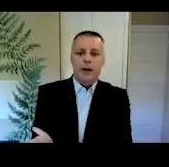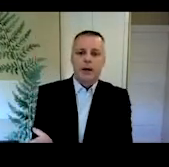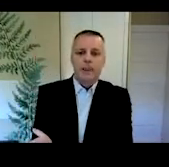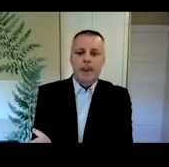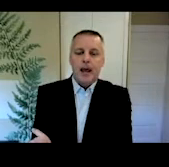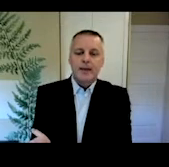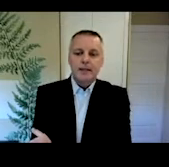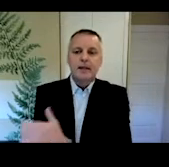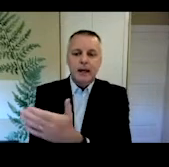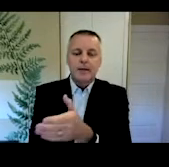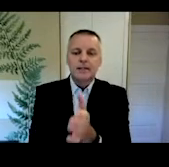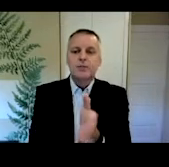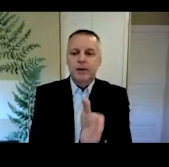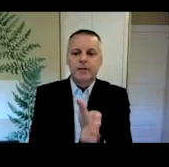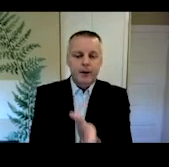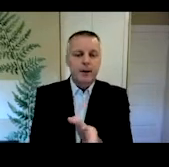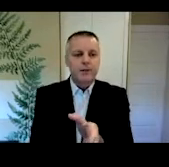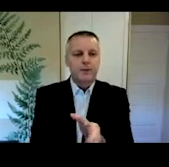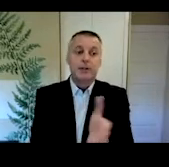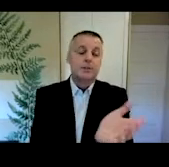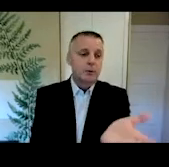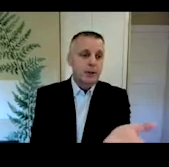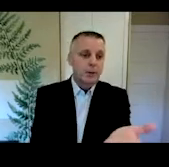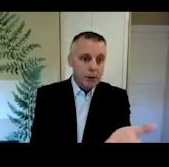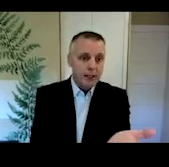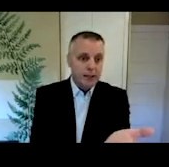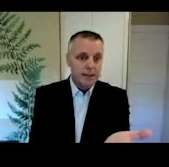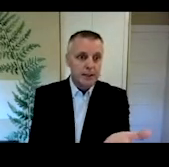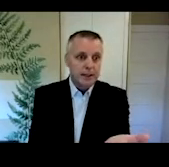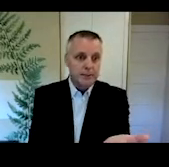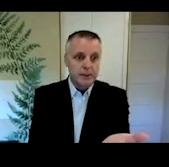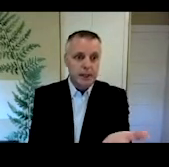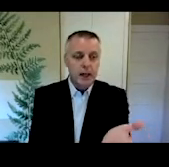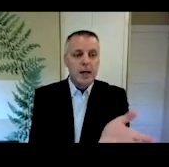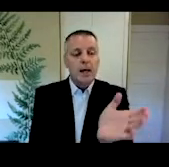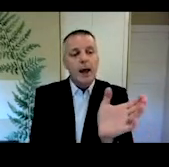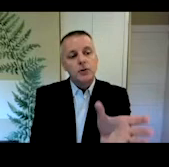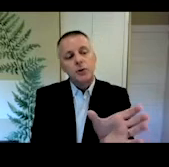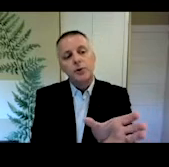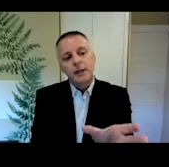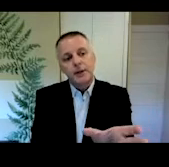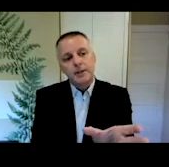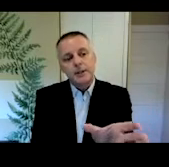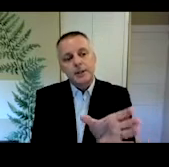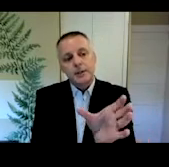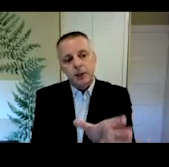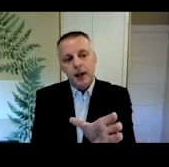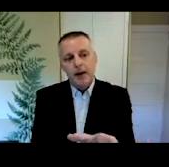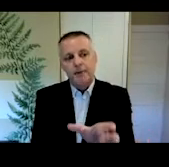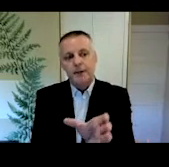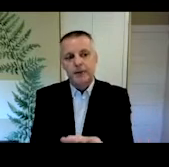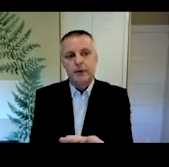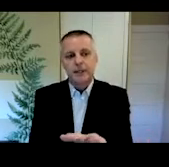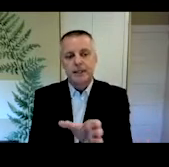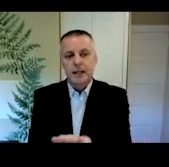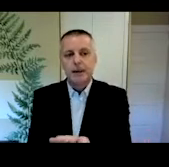Okay. And this, again, this is one of the fundamental differences between reading and listening. Okay. L2 readers don't